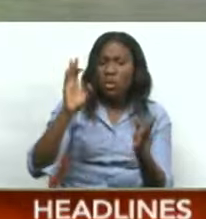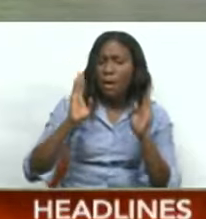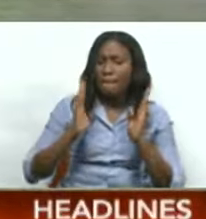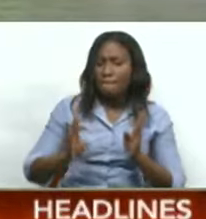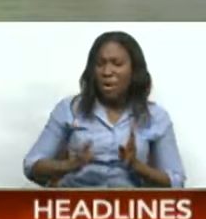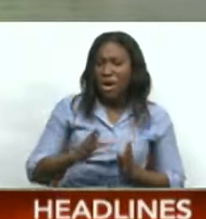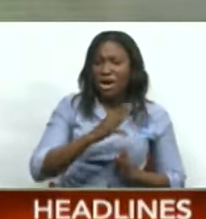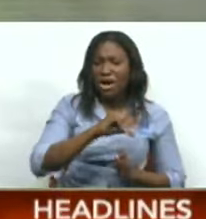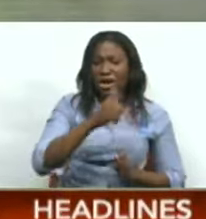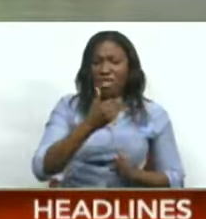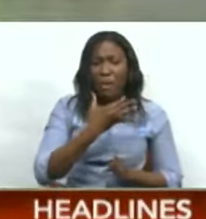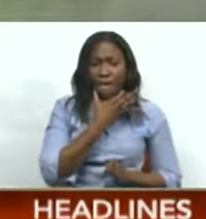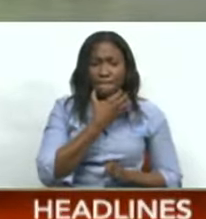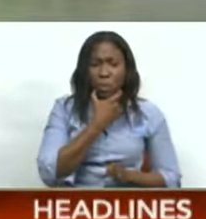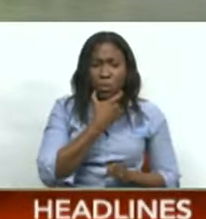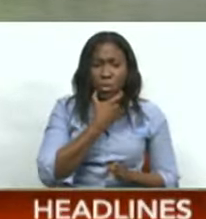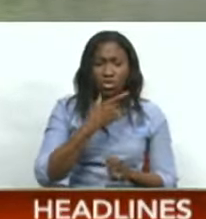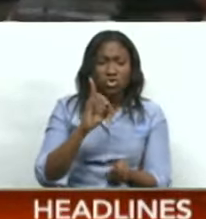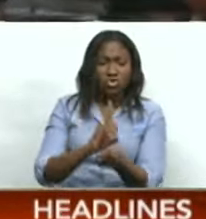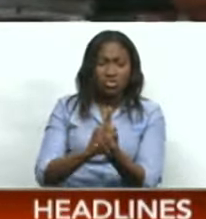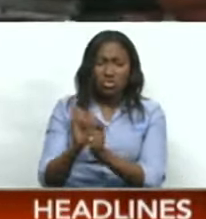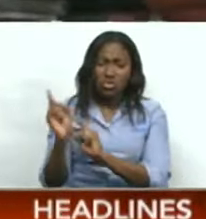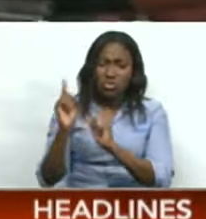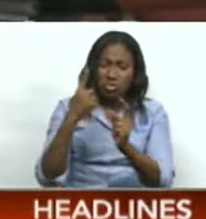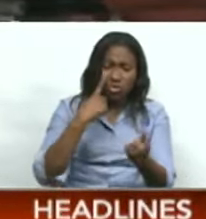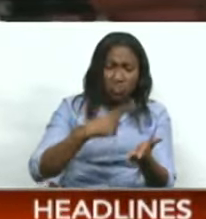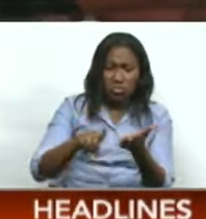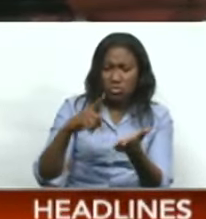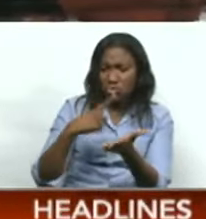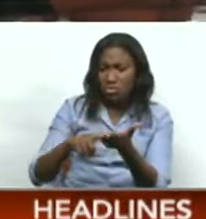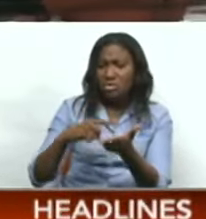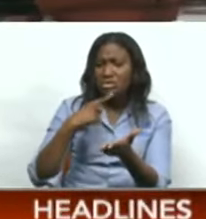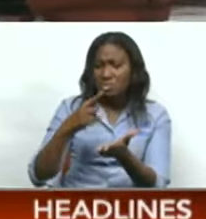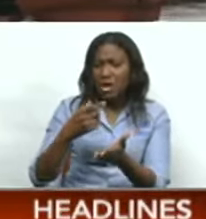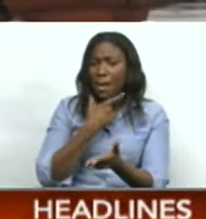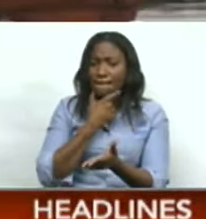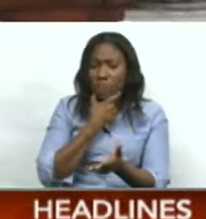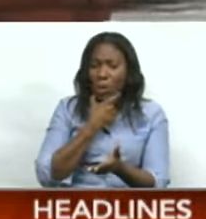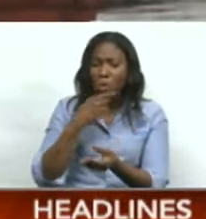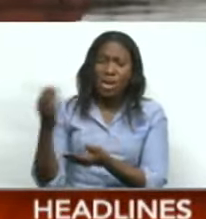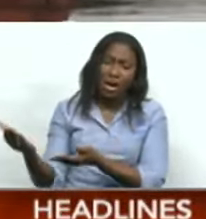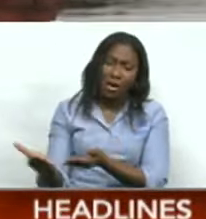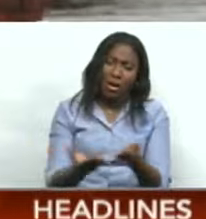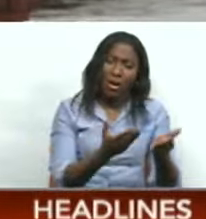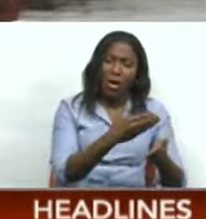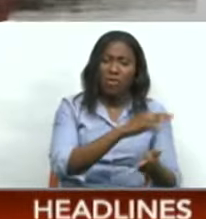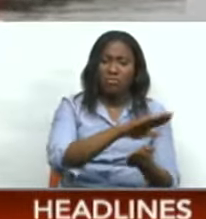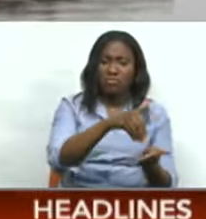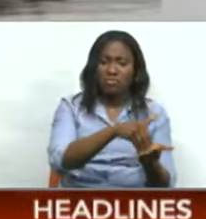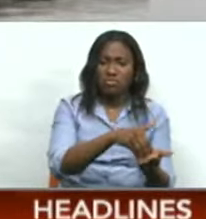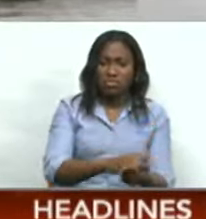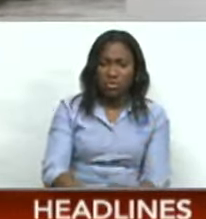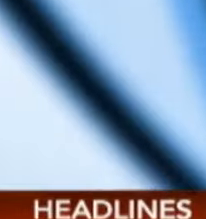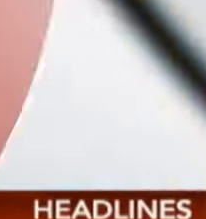other remains. The district medical officer visited the scene and ordered the removal of the bones to the forensic science center.